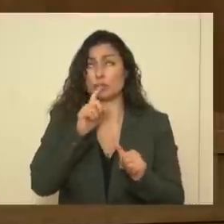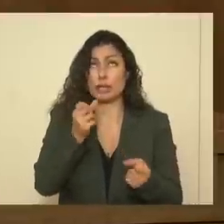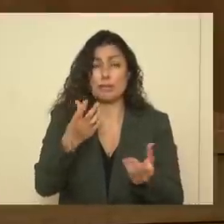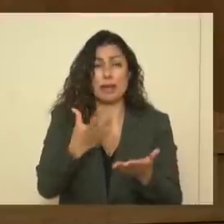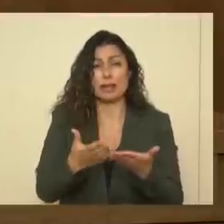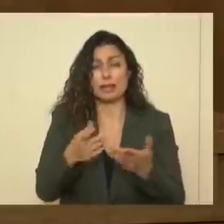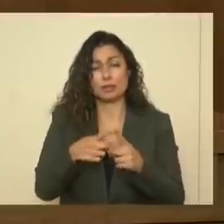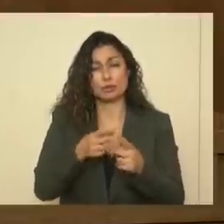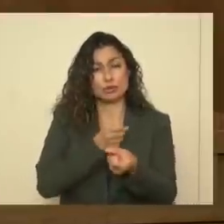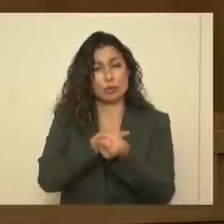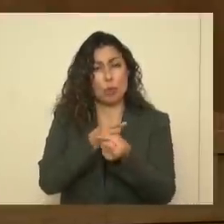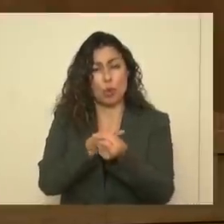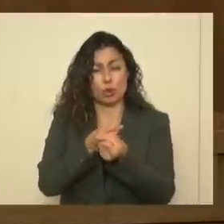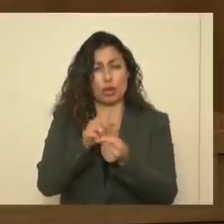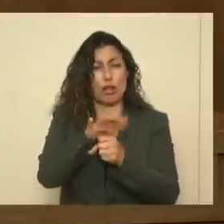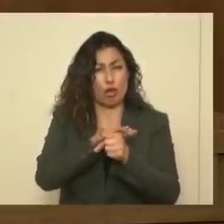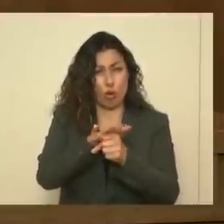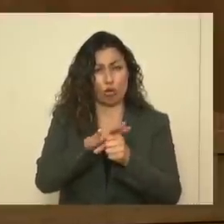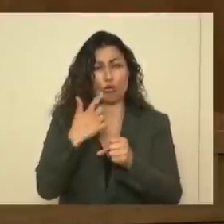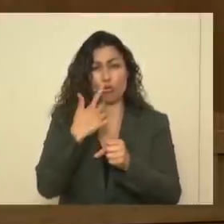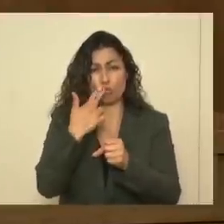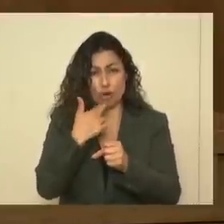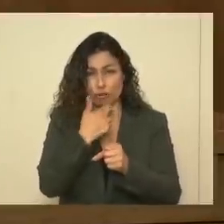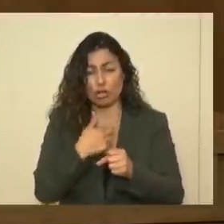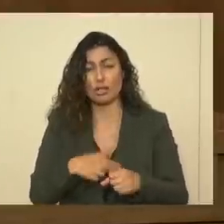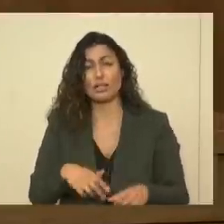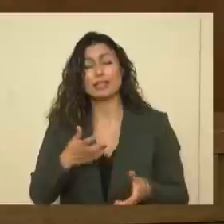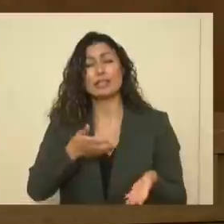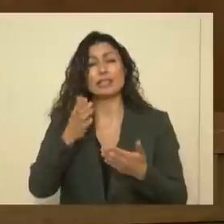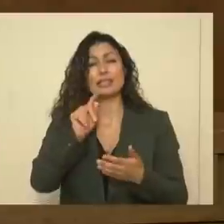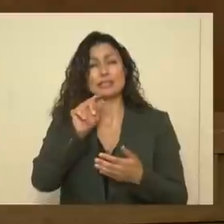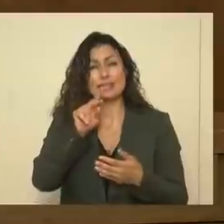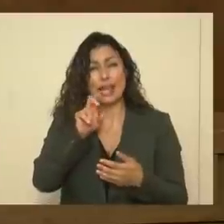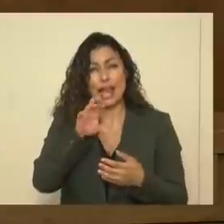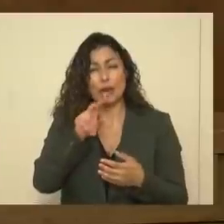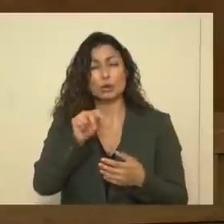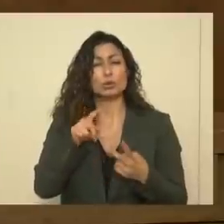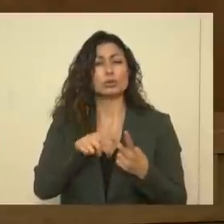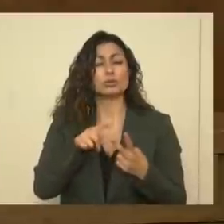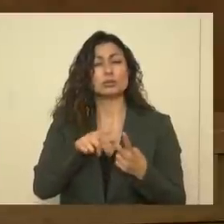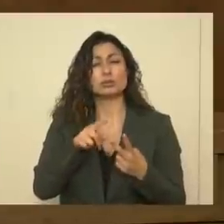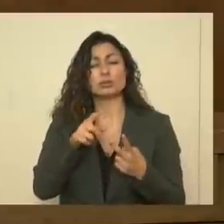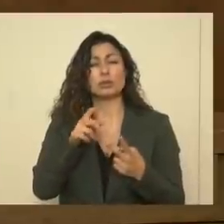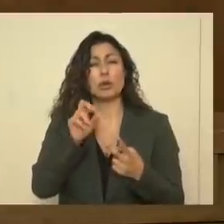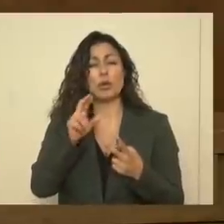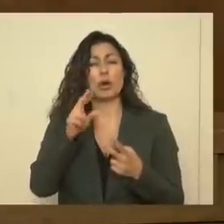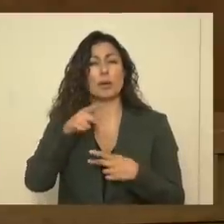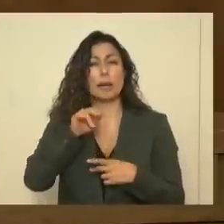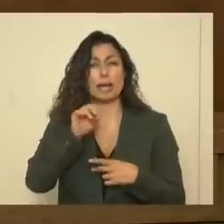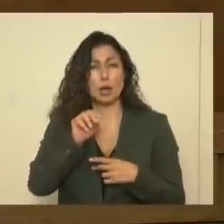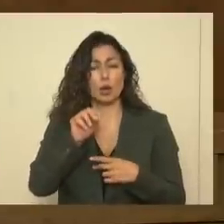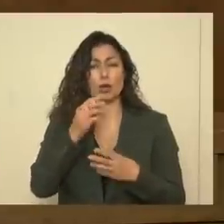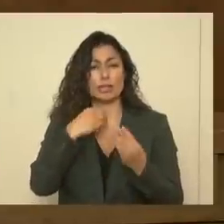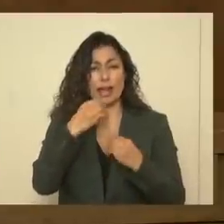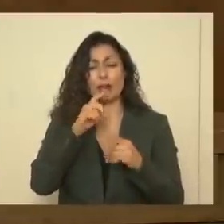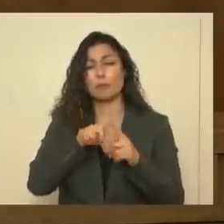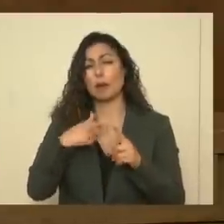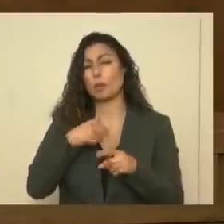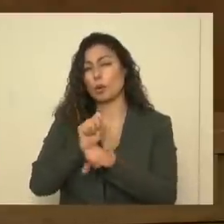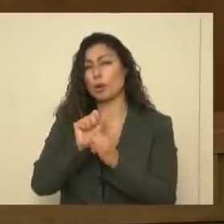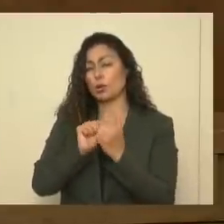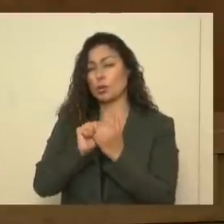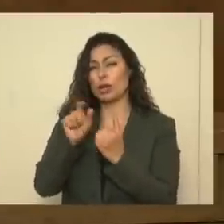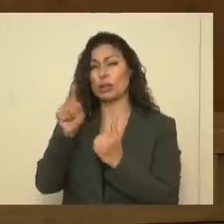can do to support restaurants, takeout, outdoor dining, but we're working on the HSD side with the Food and